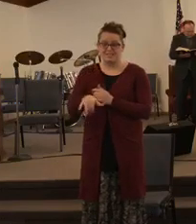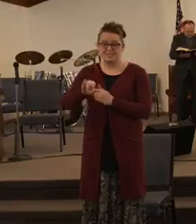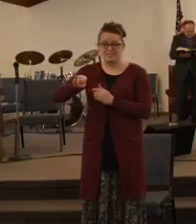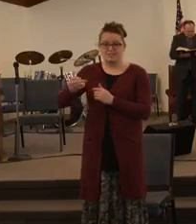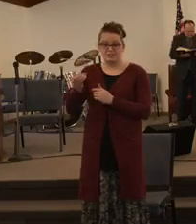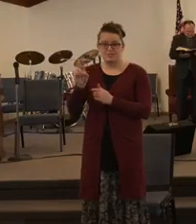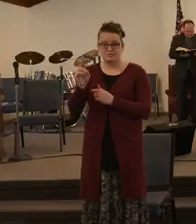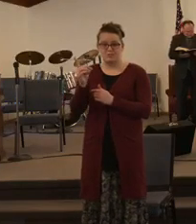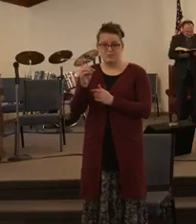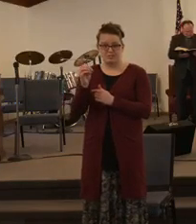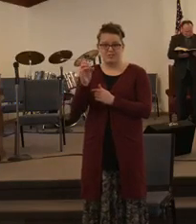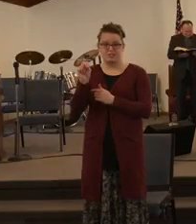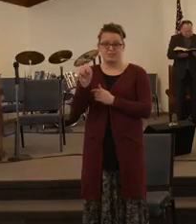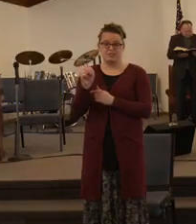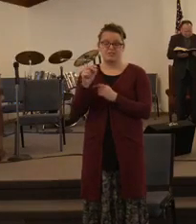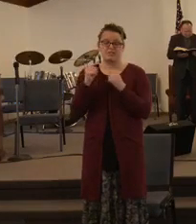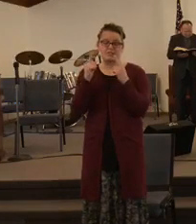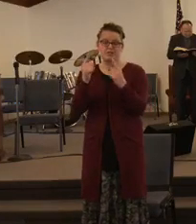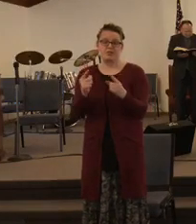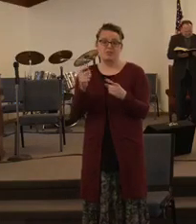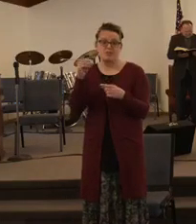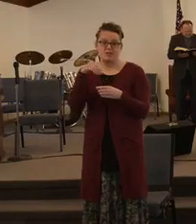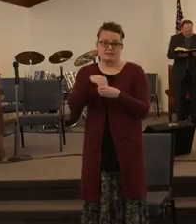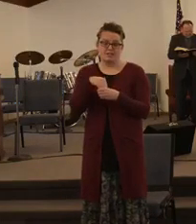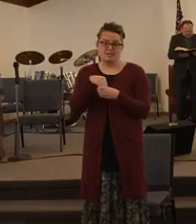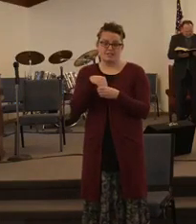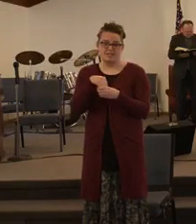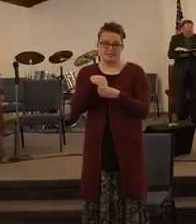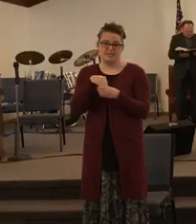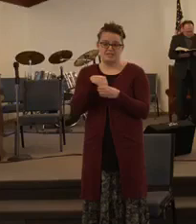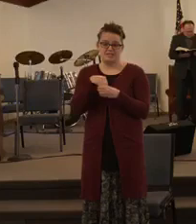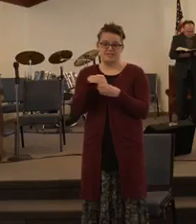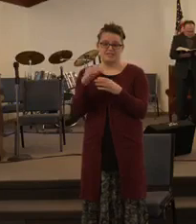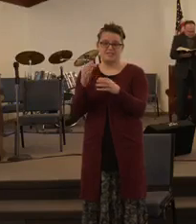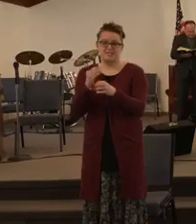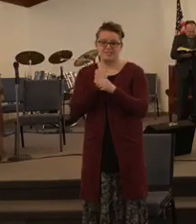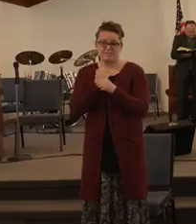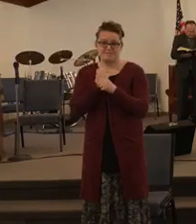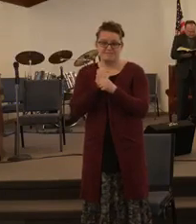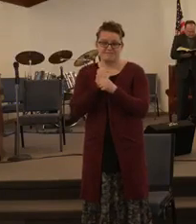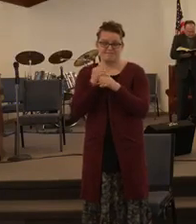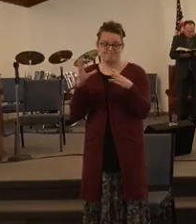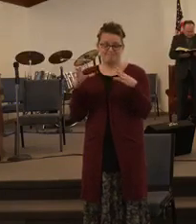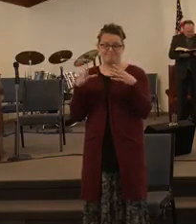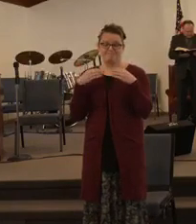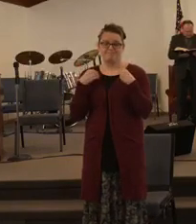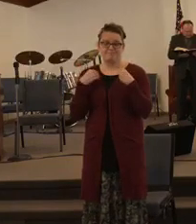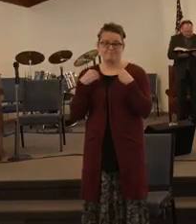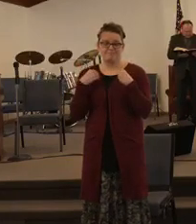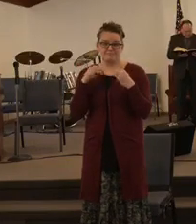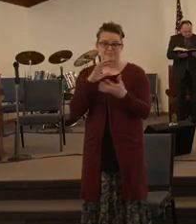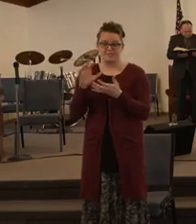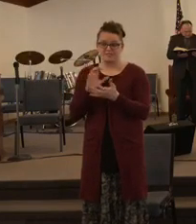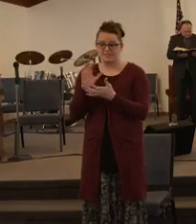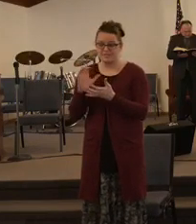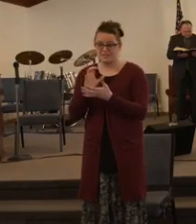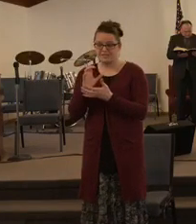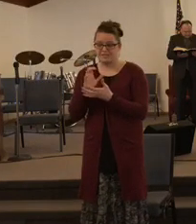in to possess the land which your Lord